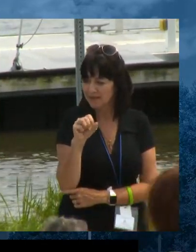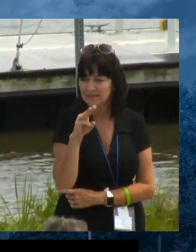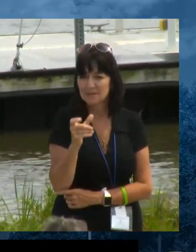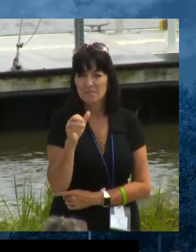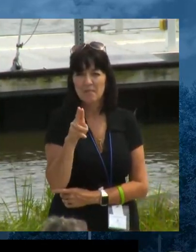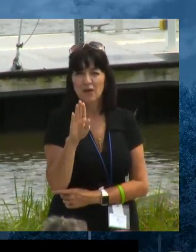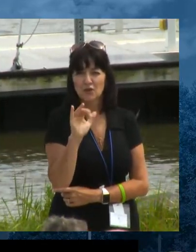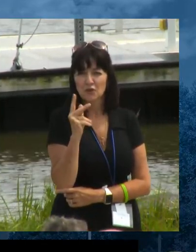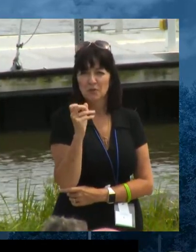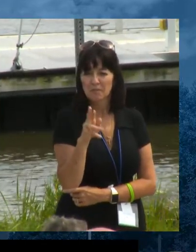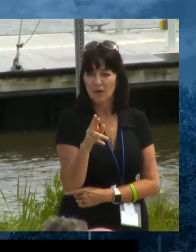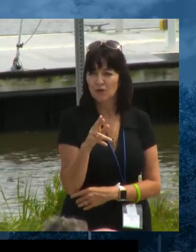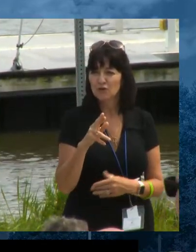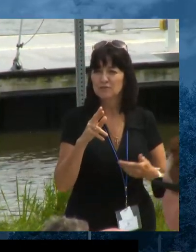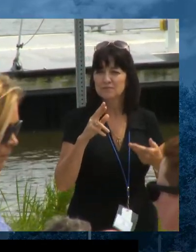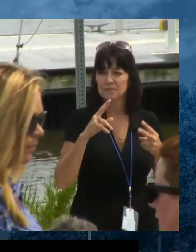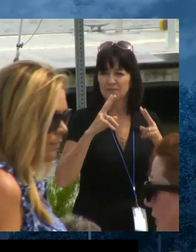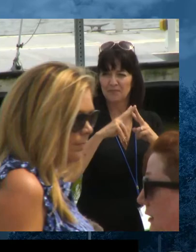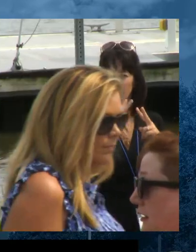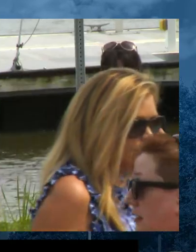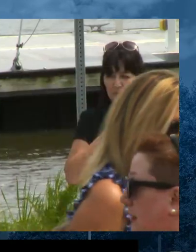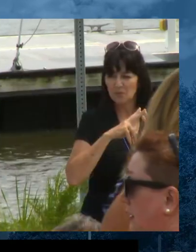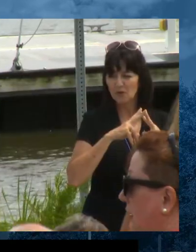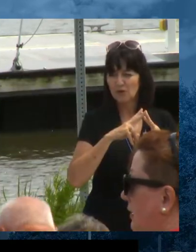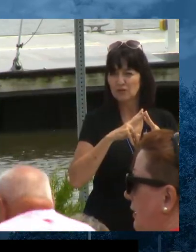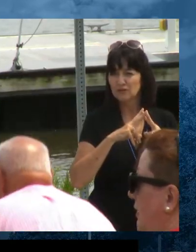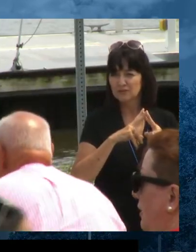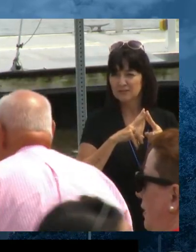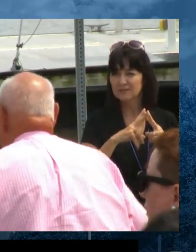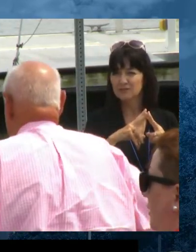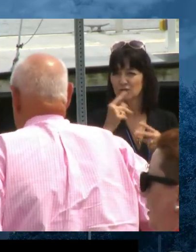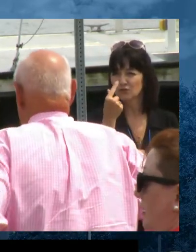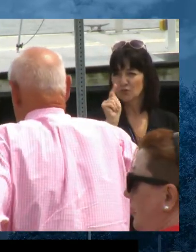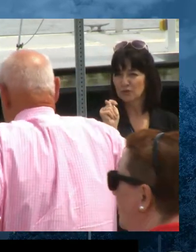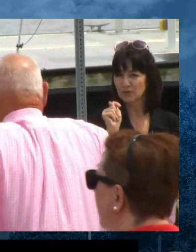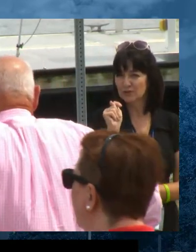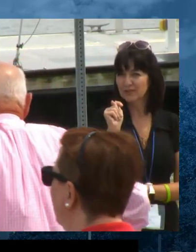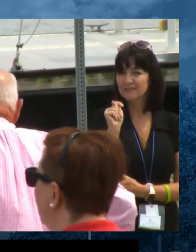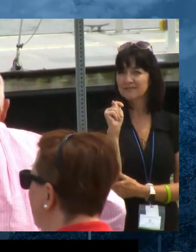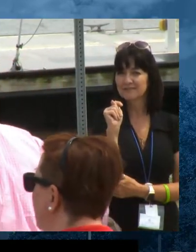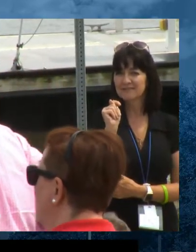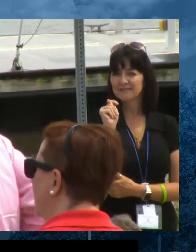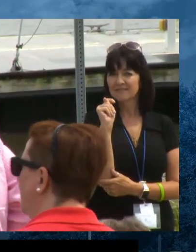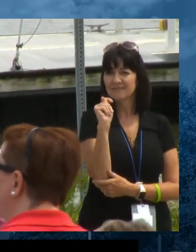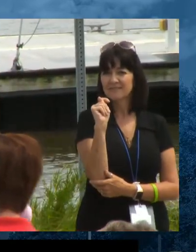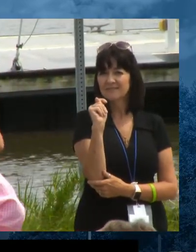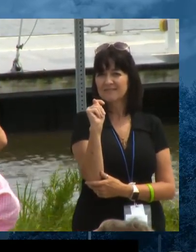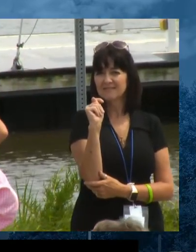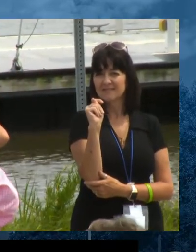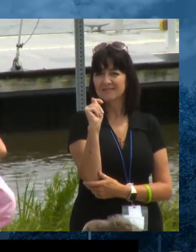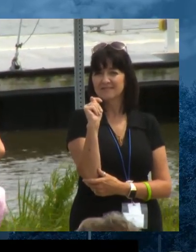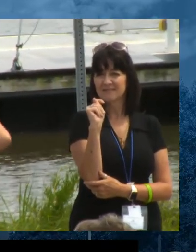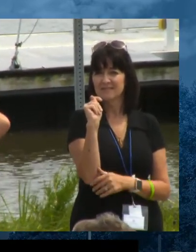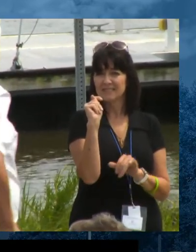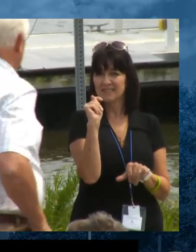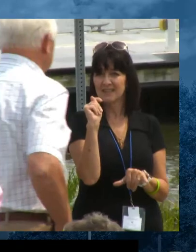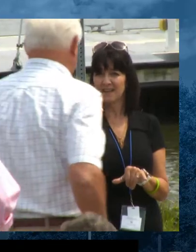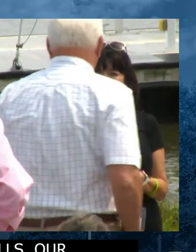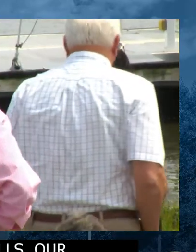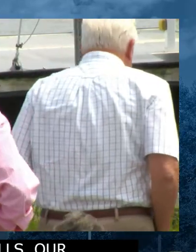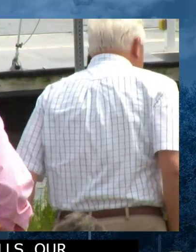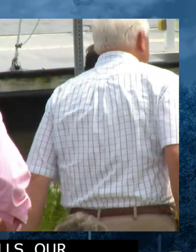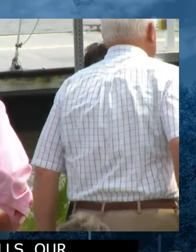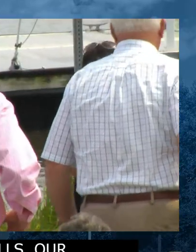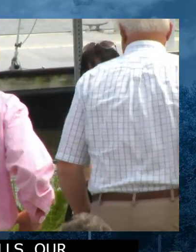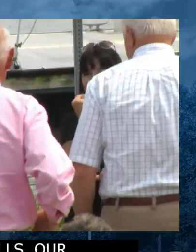our partners at Georgetown, our students. I mean, we talk about the future.